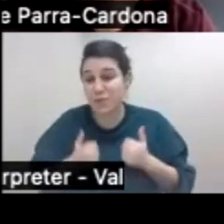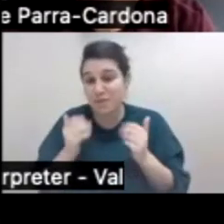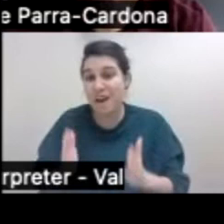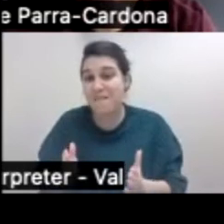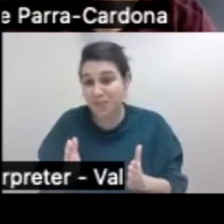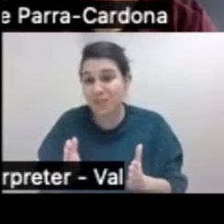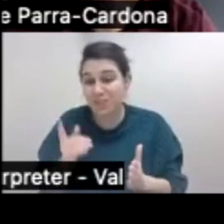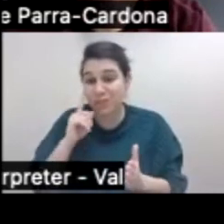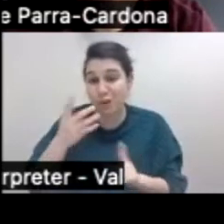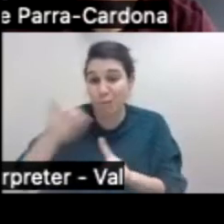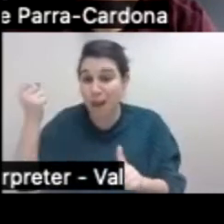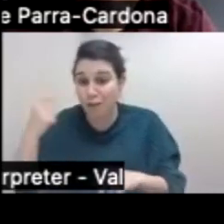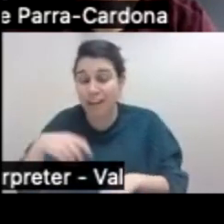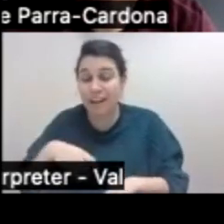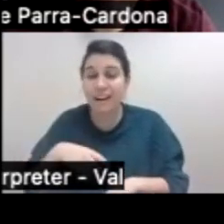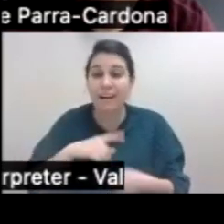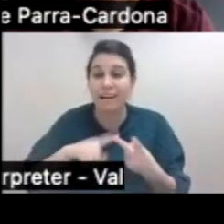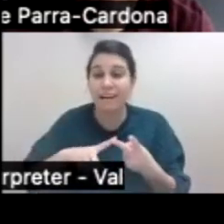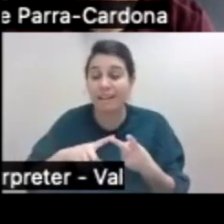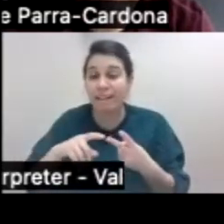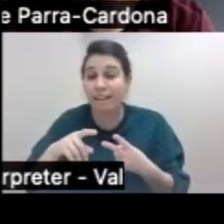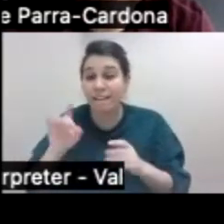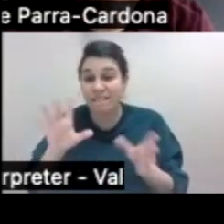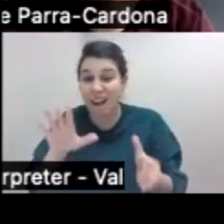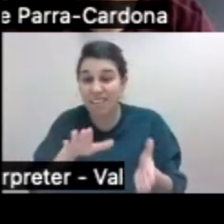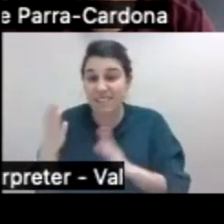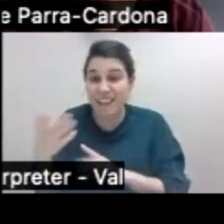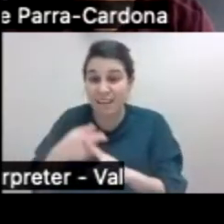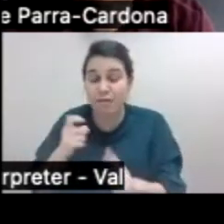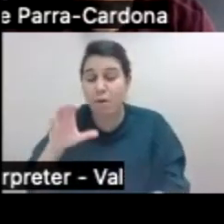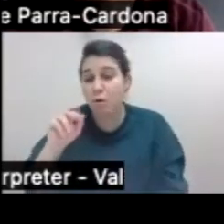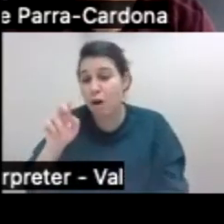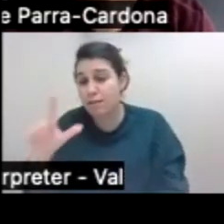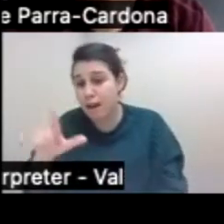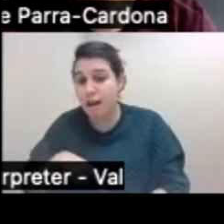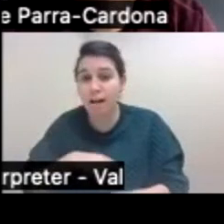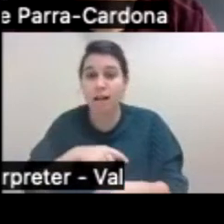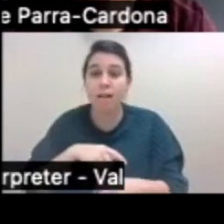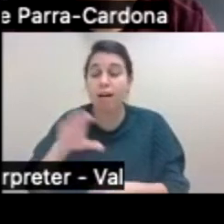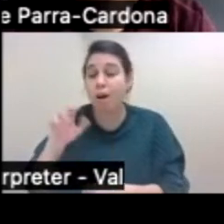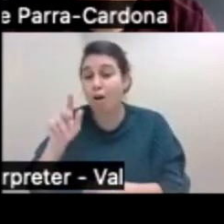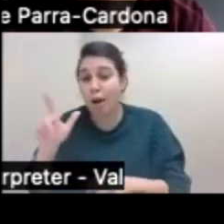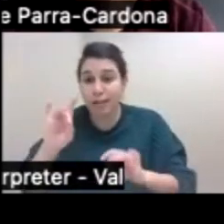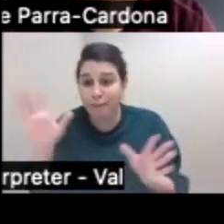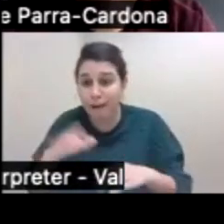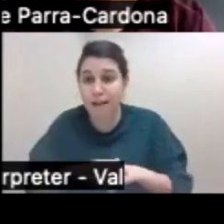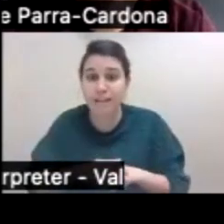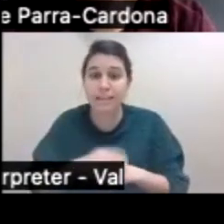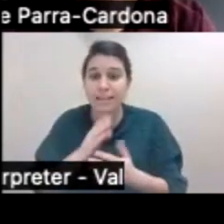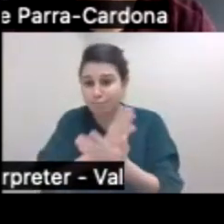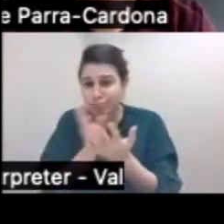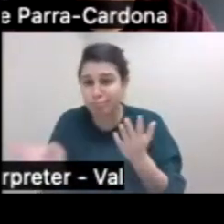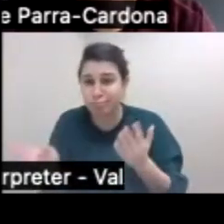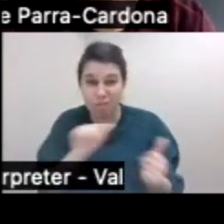abductions, to survivors of violent death by the cartels, by cartel violence. All these people have seen those